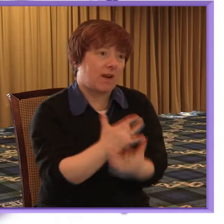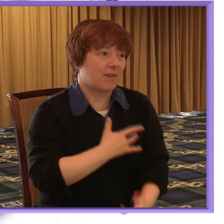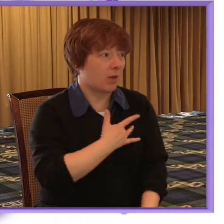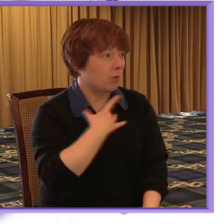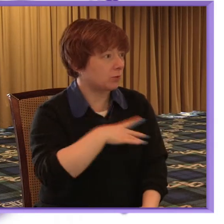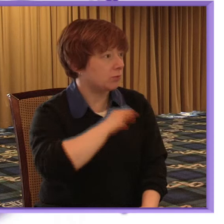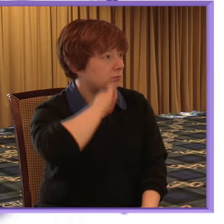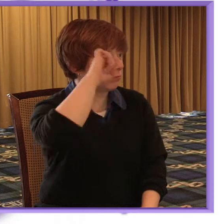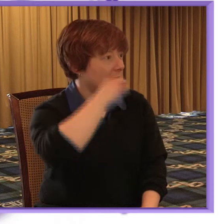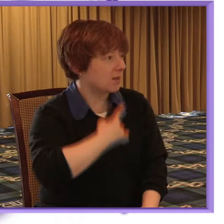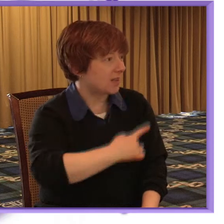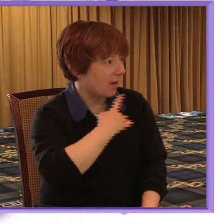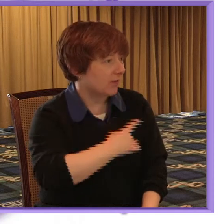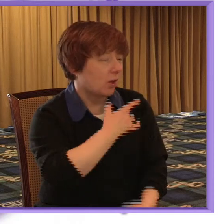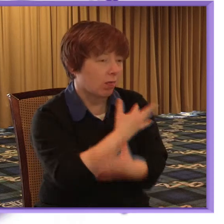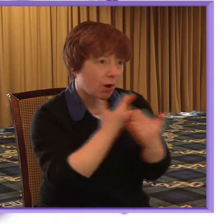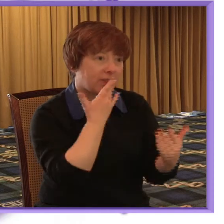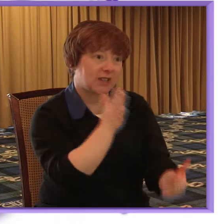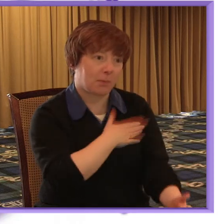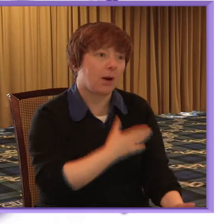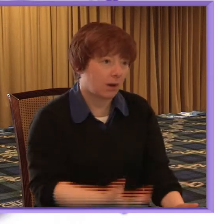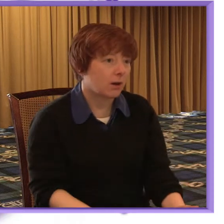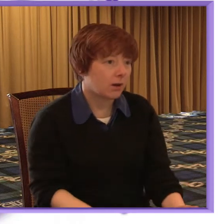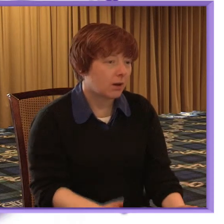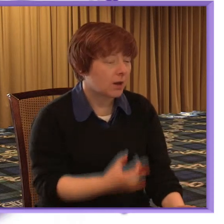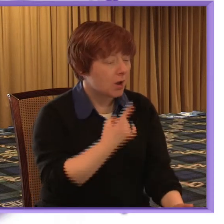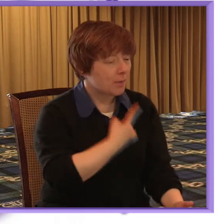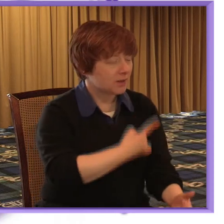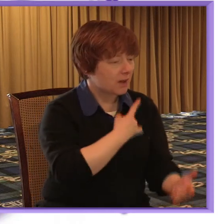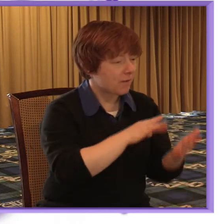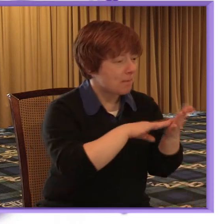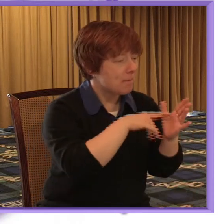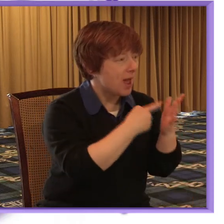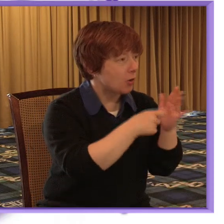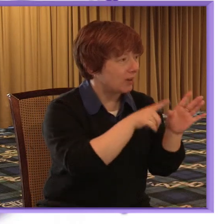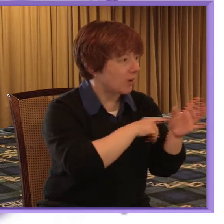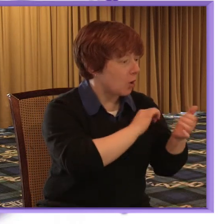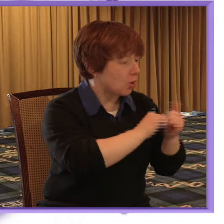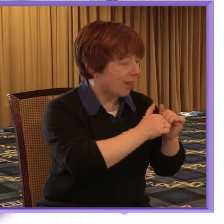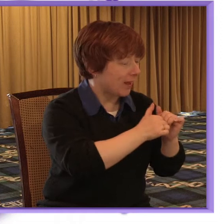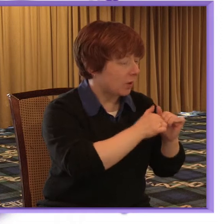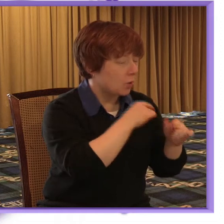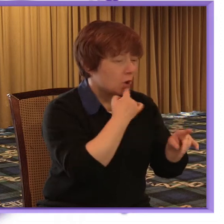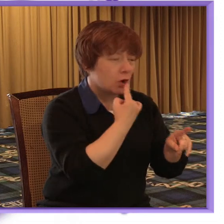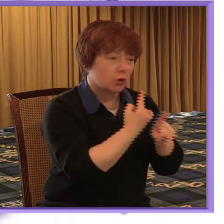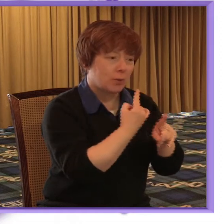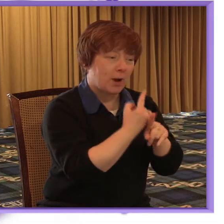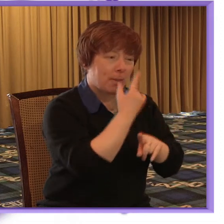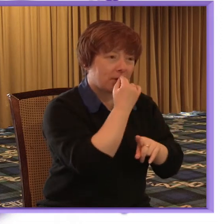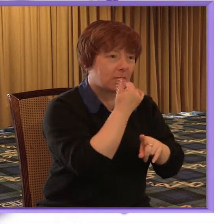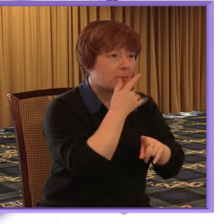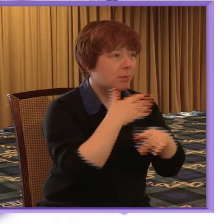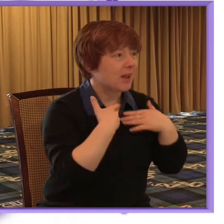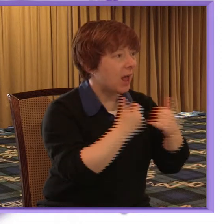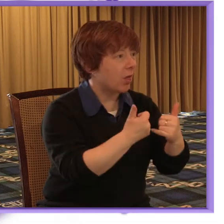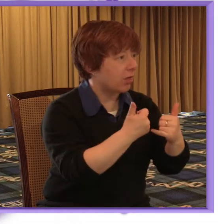and and I know a colleague of mine Mary and I were discussing last week about a kind of a sort of public health campaign that is going